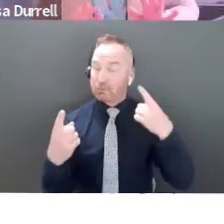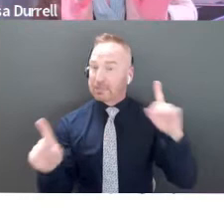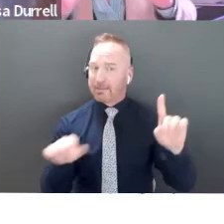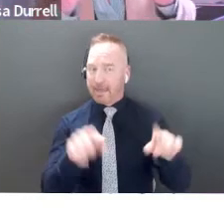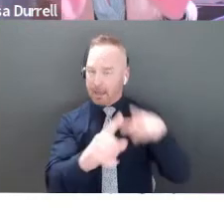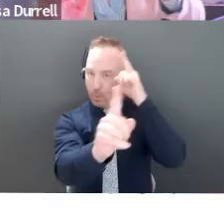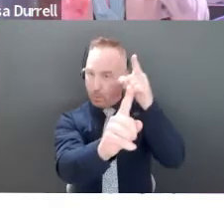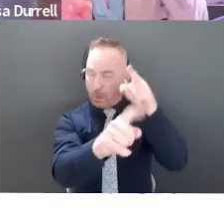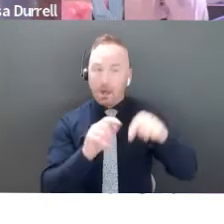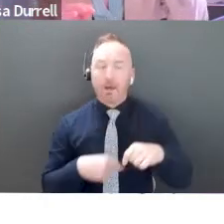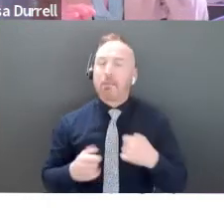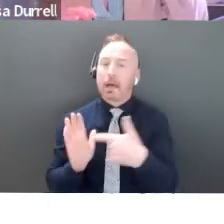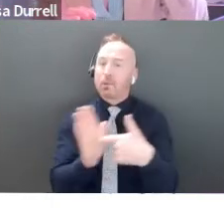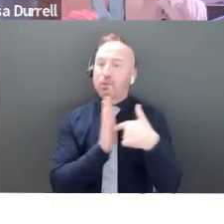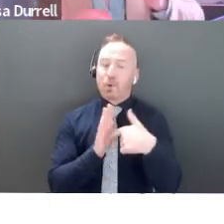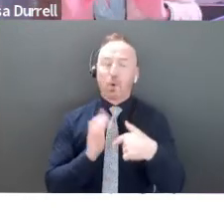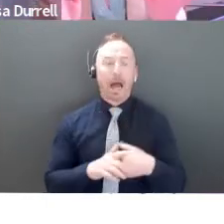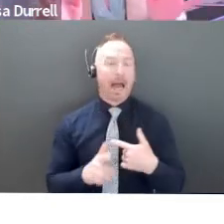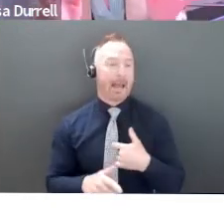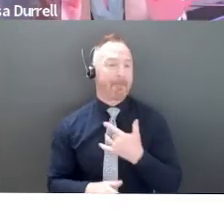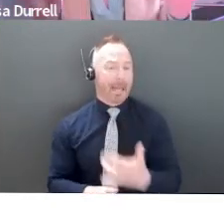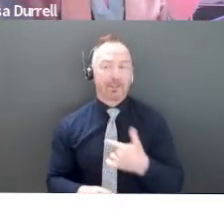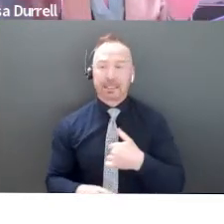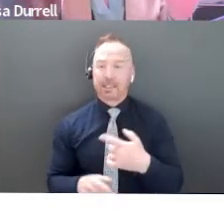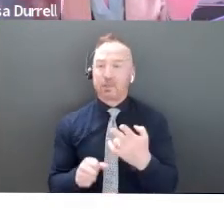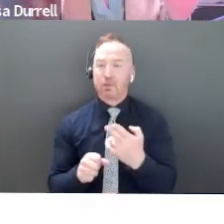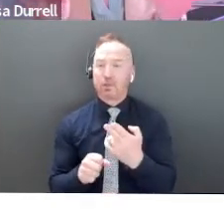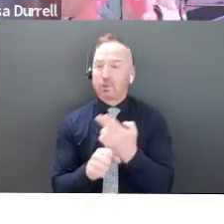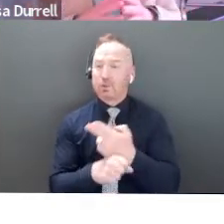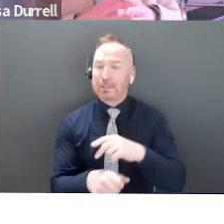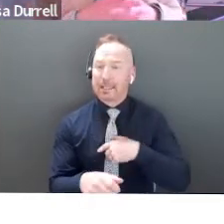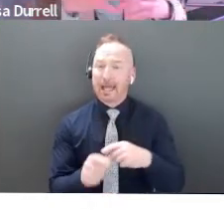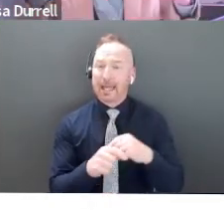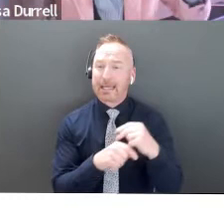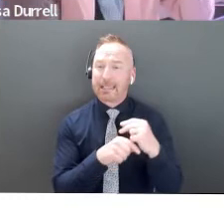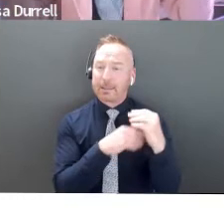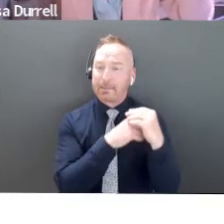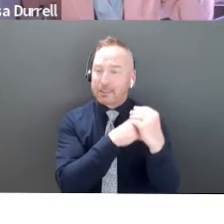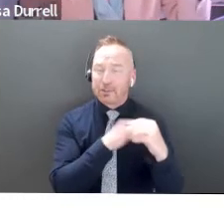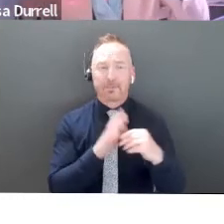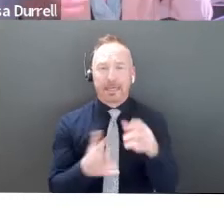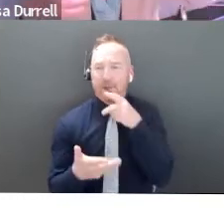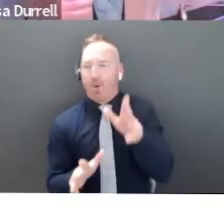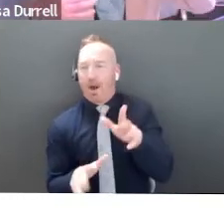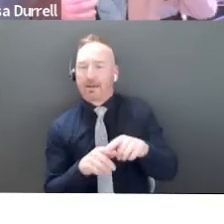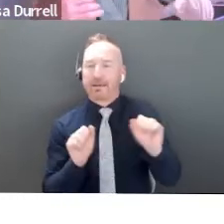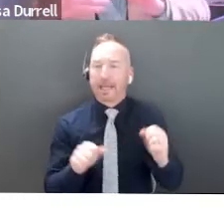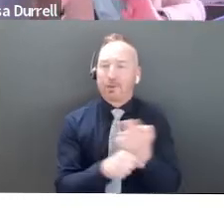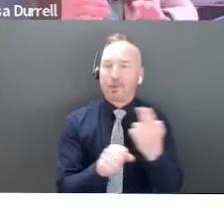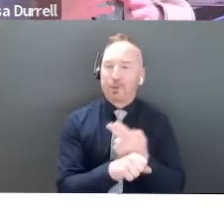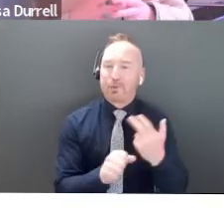you know, show that I always say use pictures. Now, sometimes people are like, I don't want to be in a picture. You could use an icon.